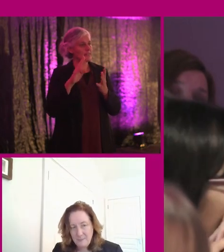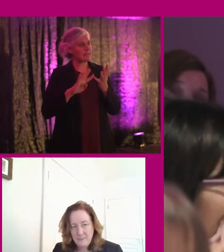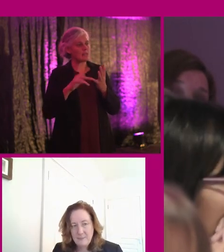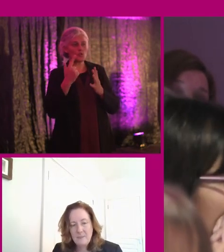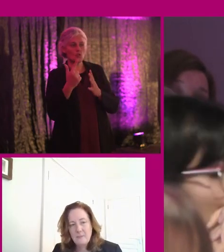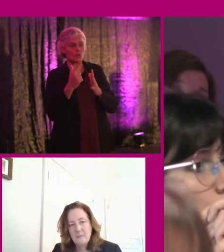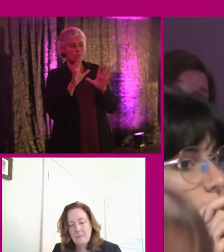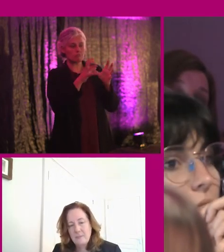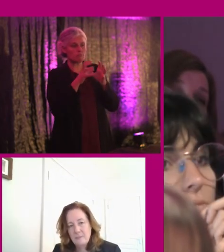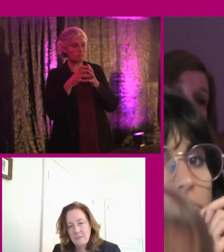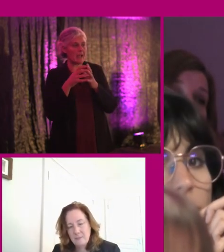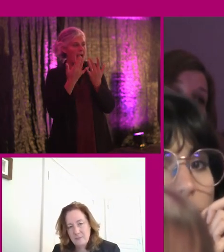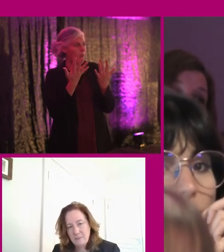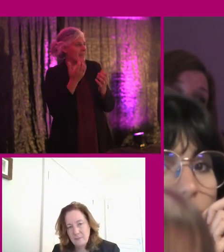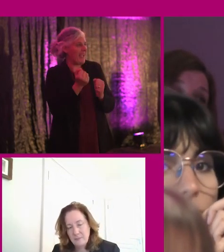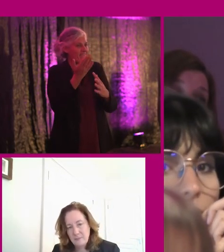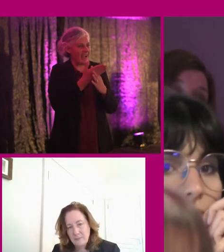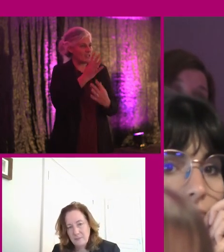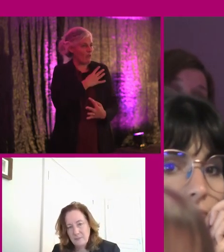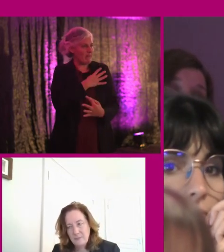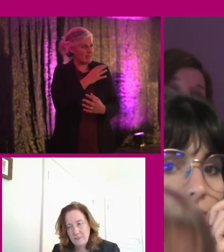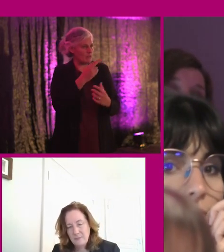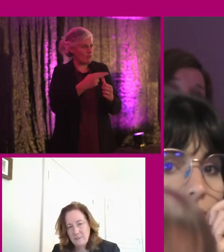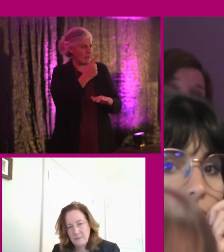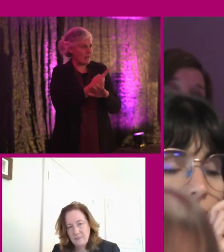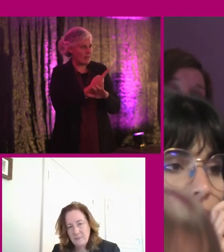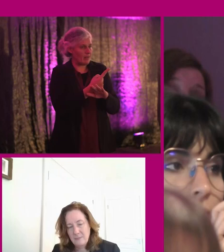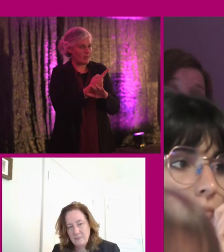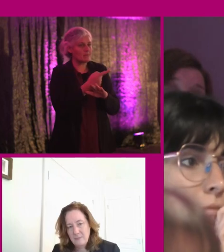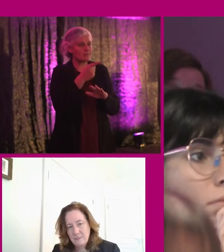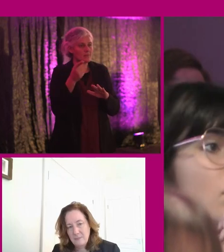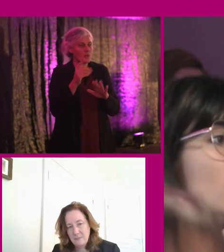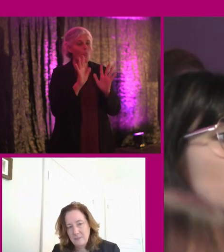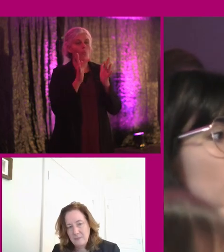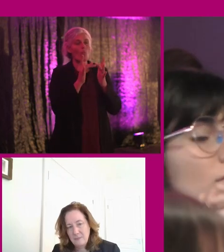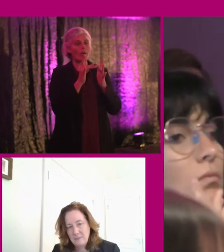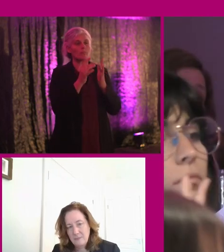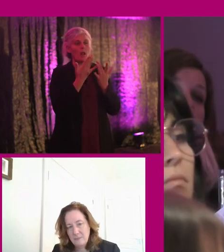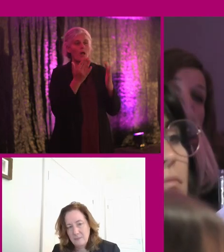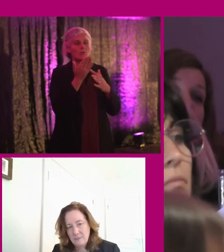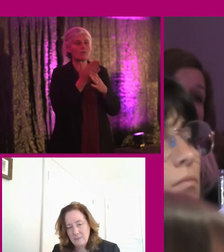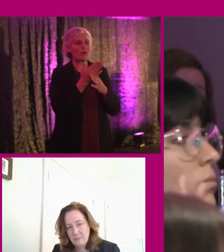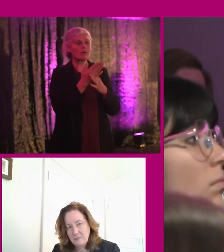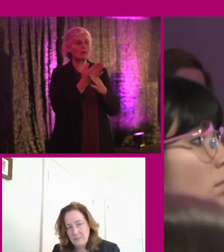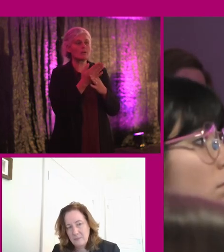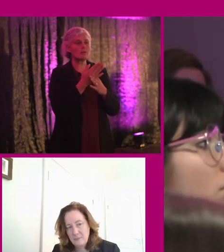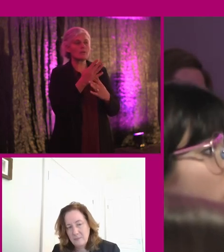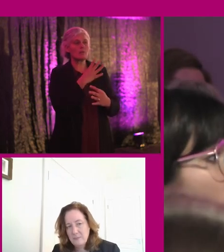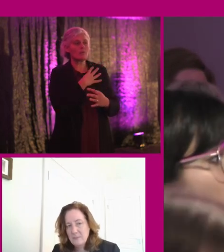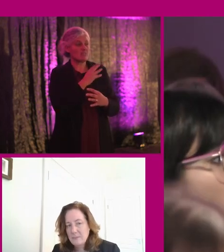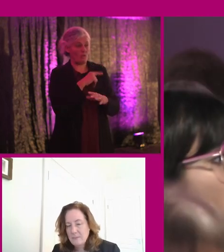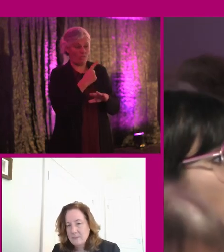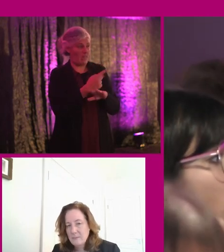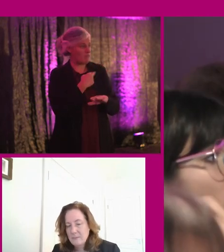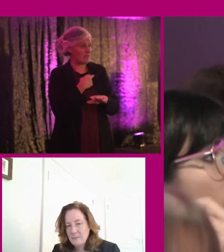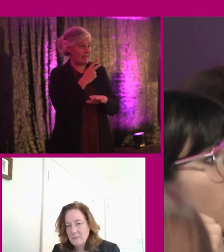you're looking at actually how many have an access officer. And even where it is on the website, a lot of those access officers don't even exist. The